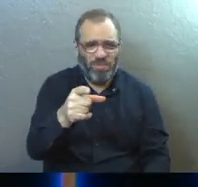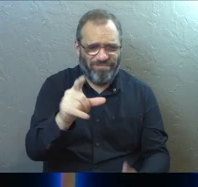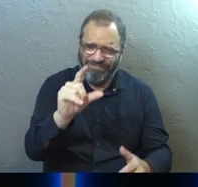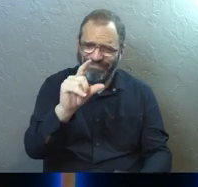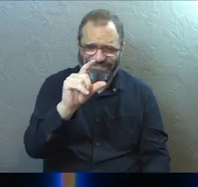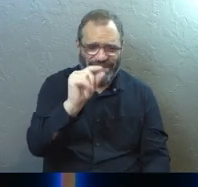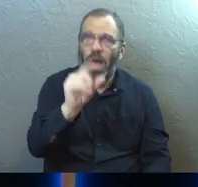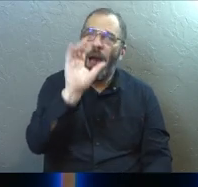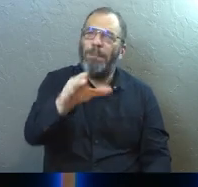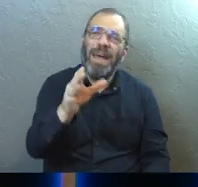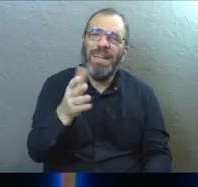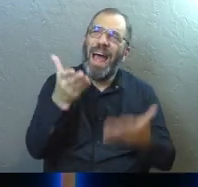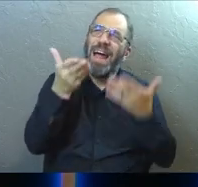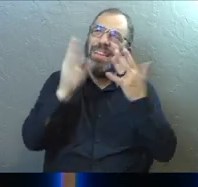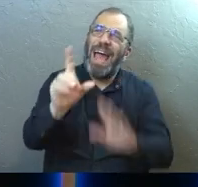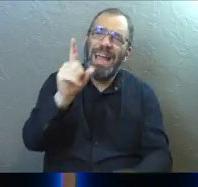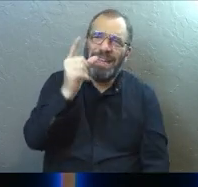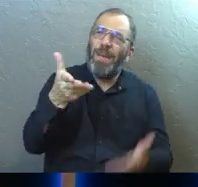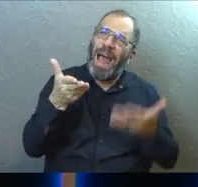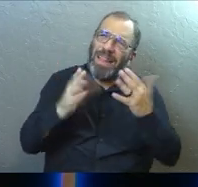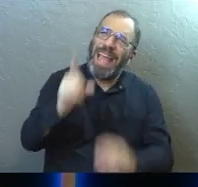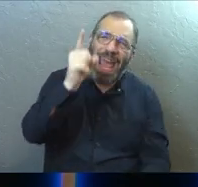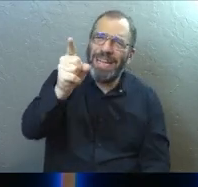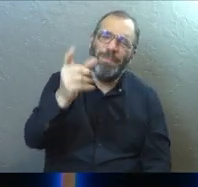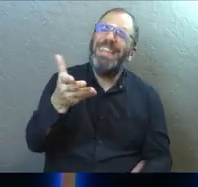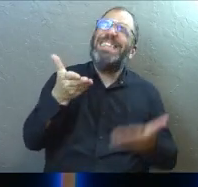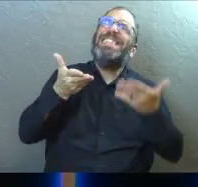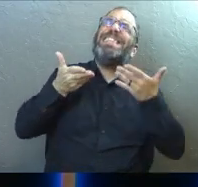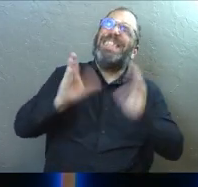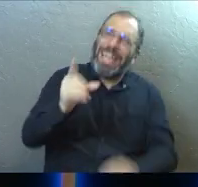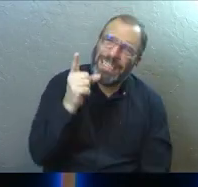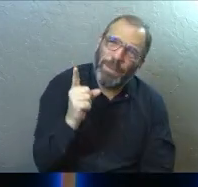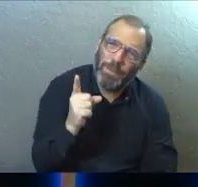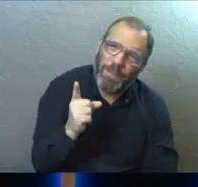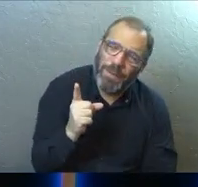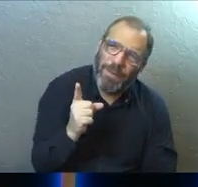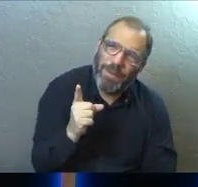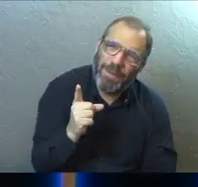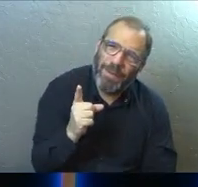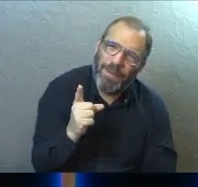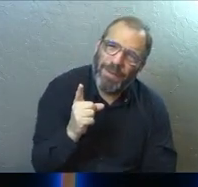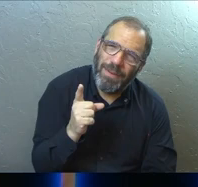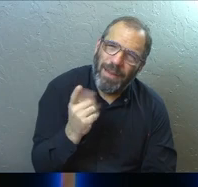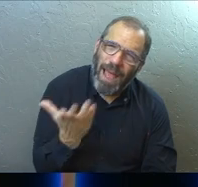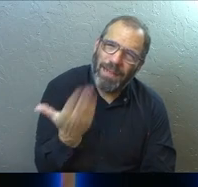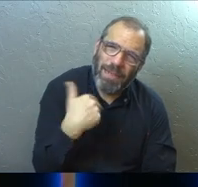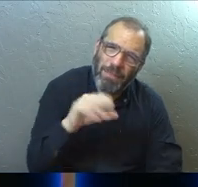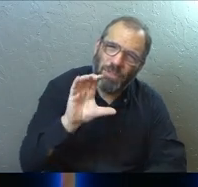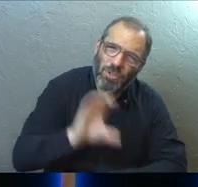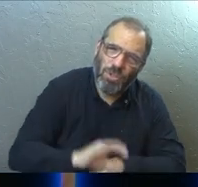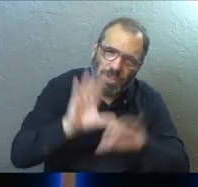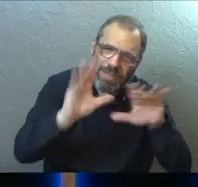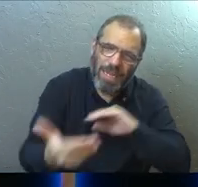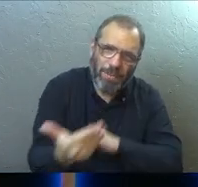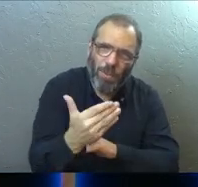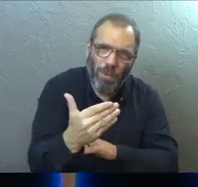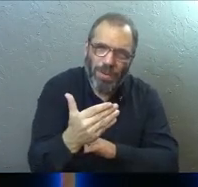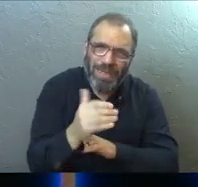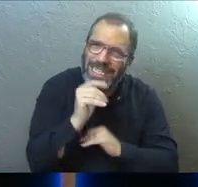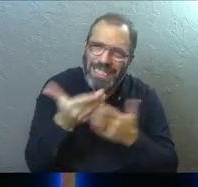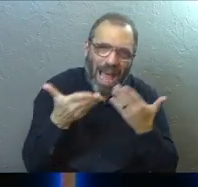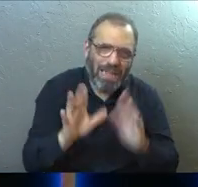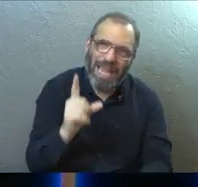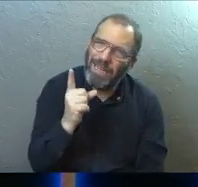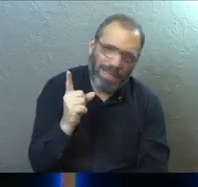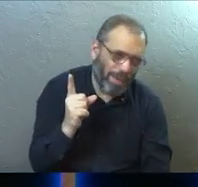us but man, you got to let him. You got to let him and coming to church on a Sunday morning is not letting